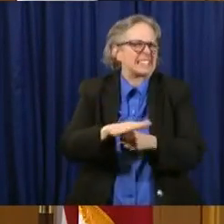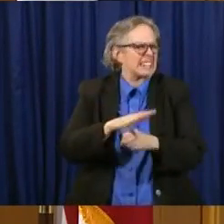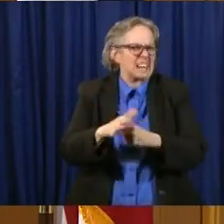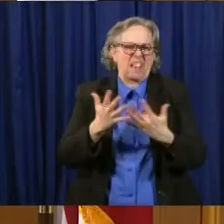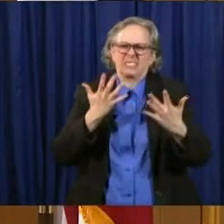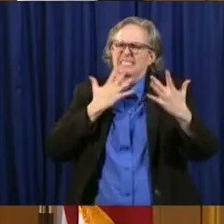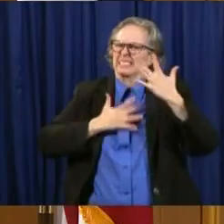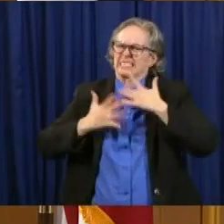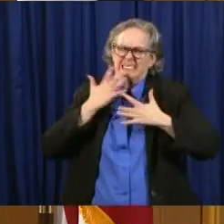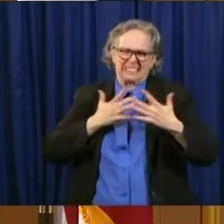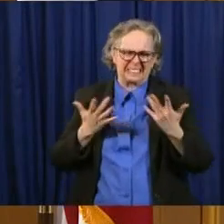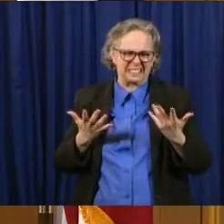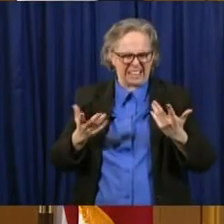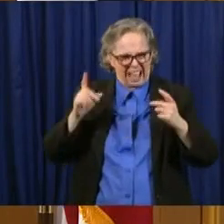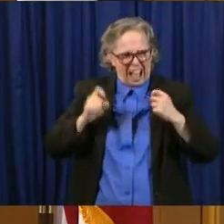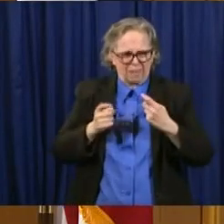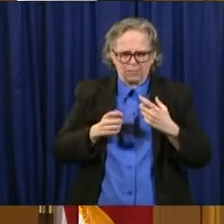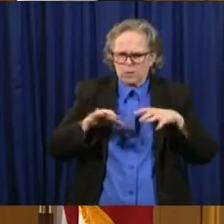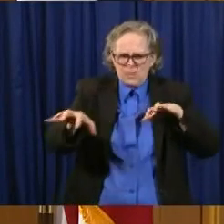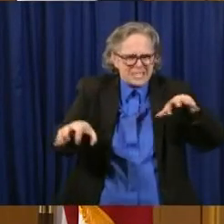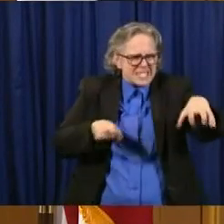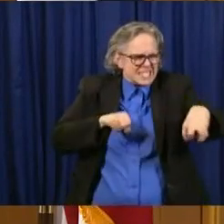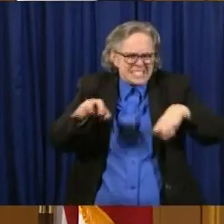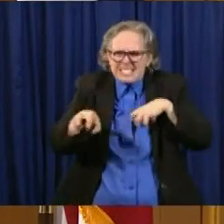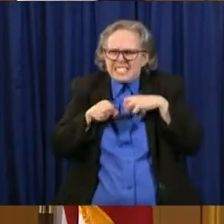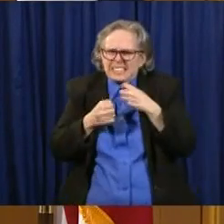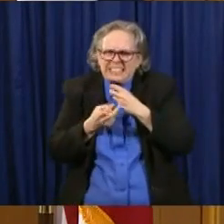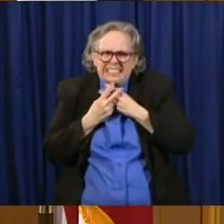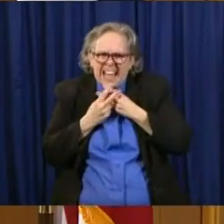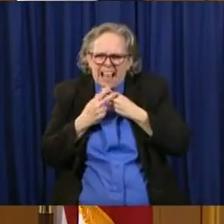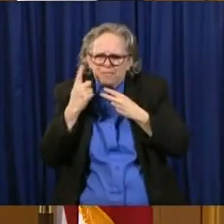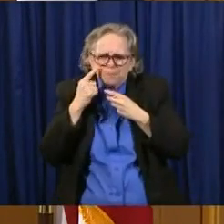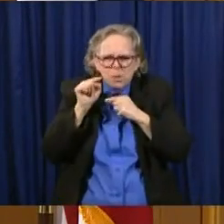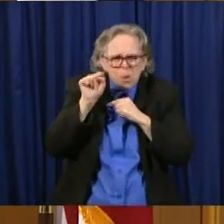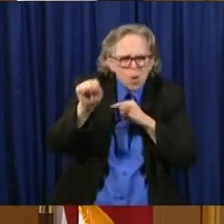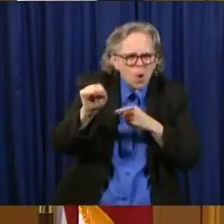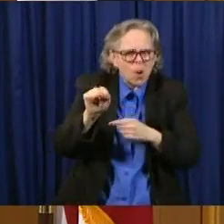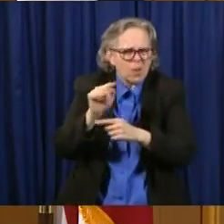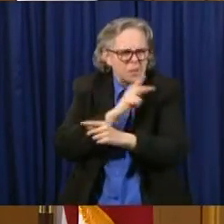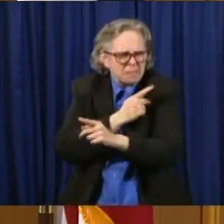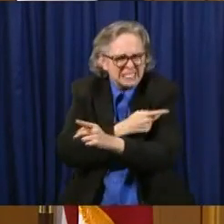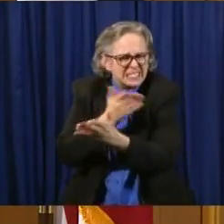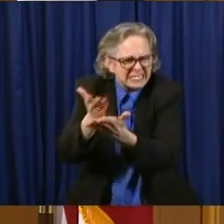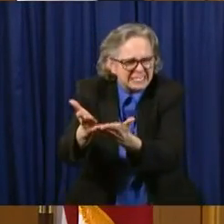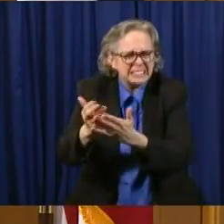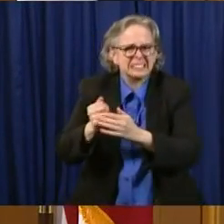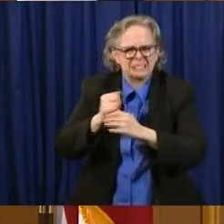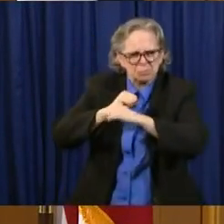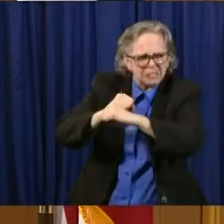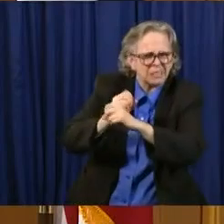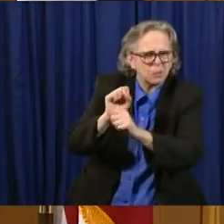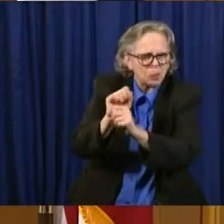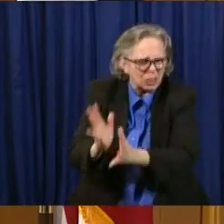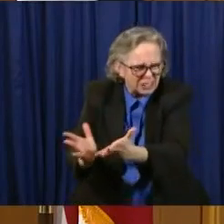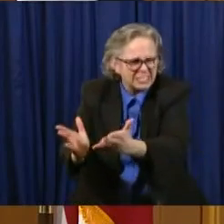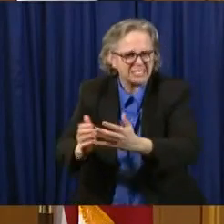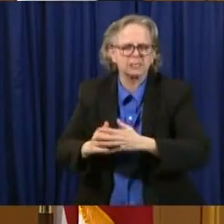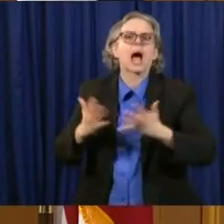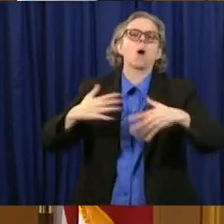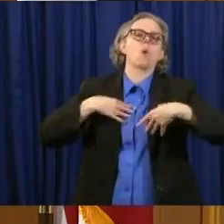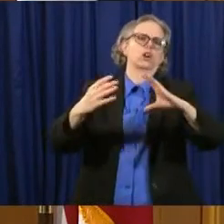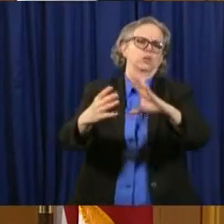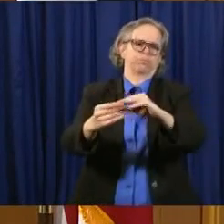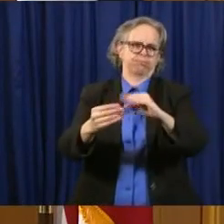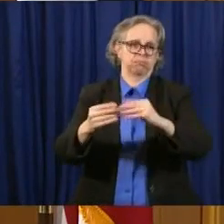Uh, and let me just state what our concern was then and what, what our challenge remains